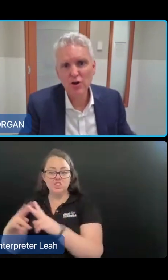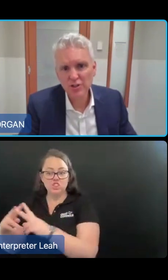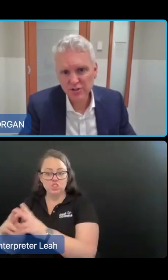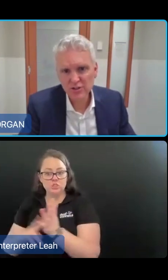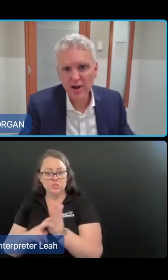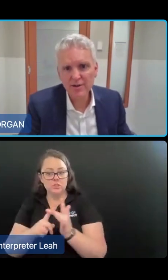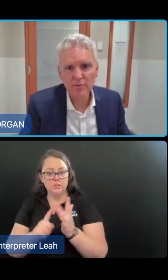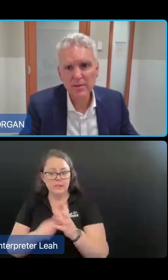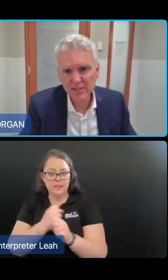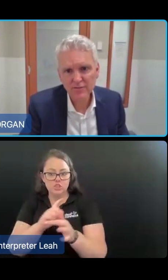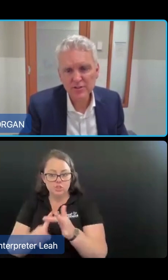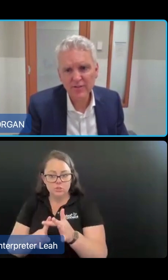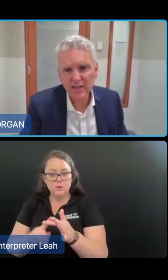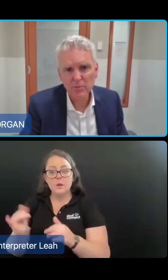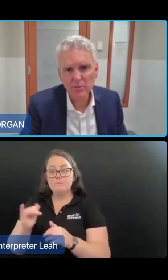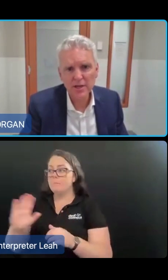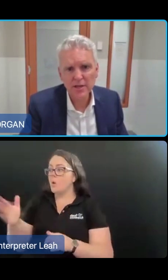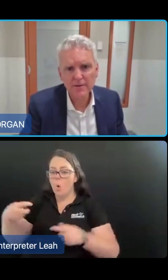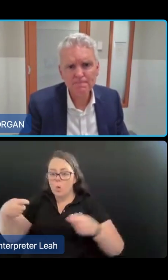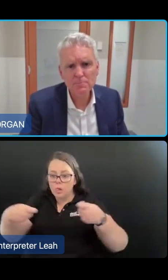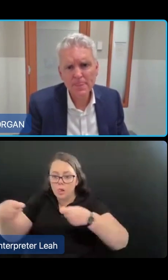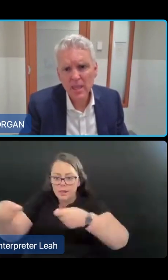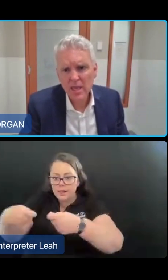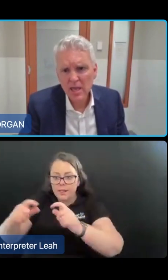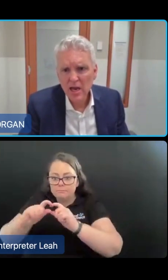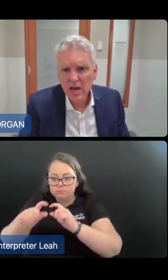to have a nurse on site or a mini bus service available as needed.